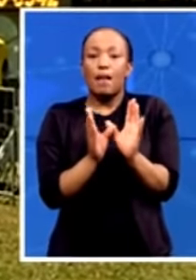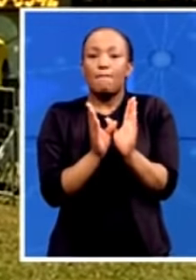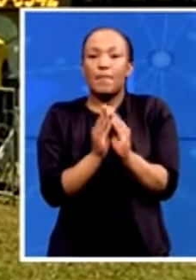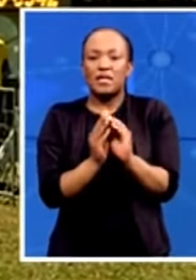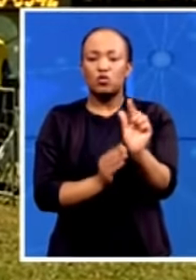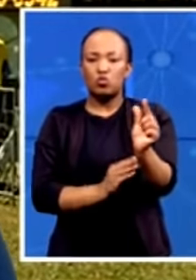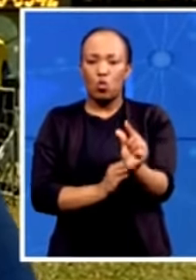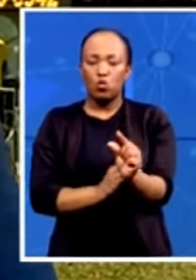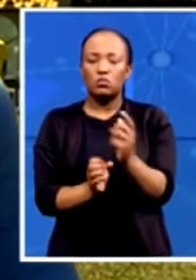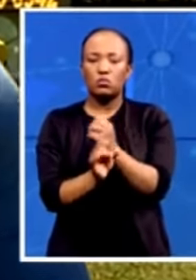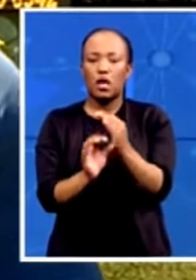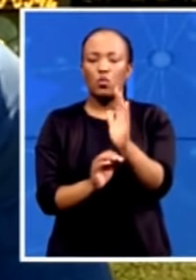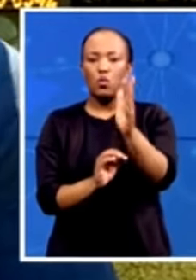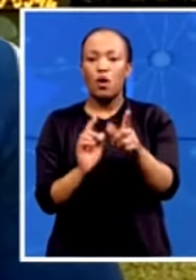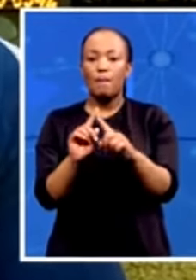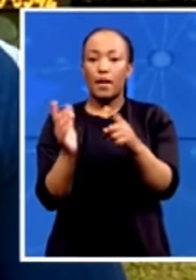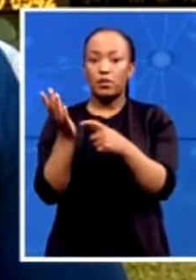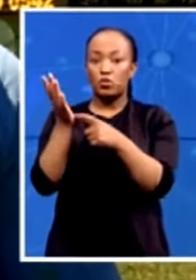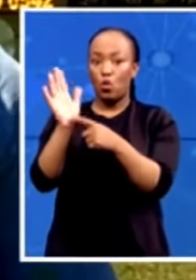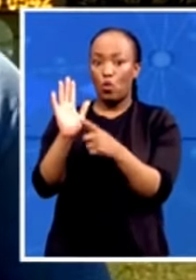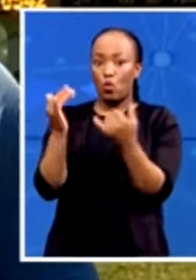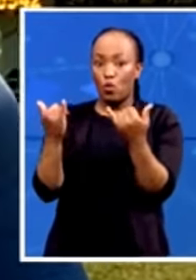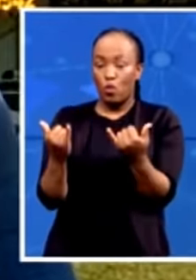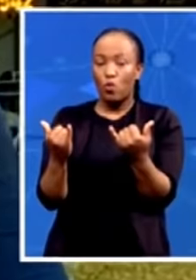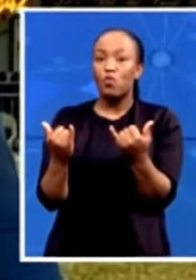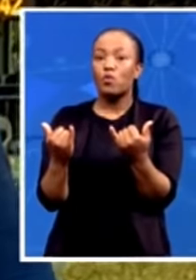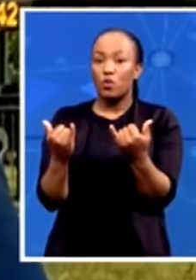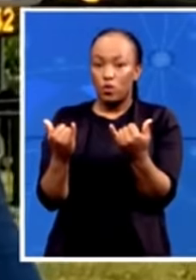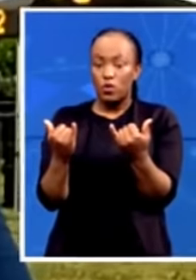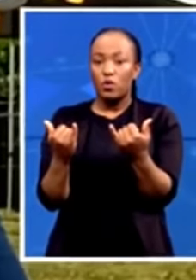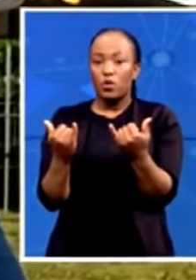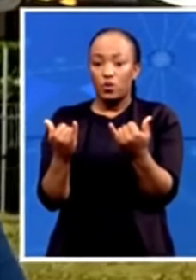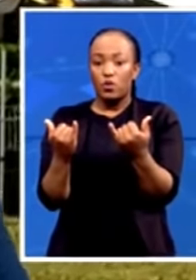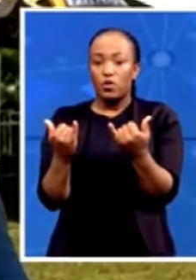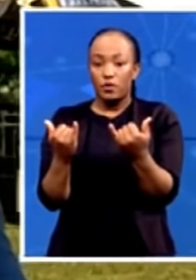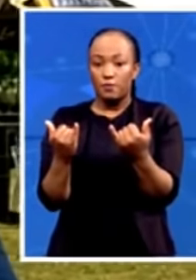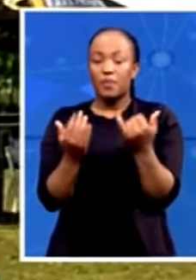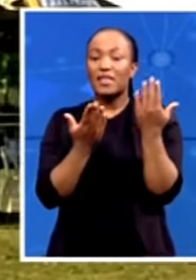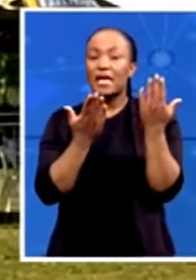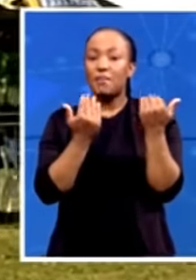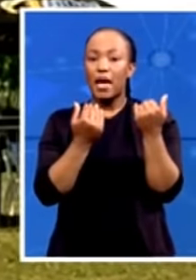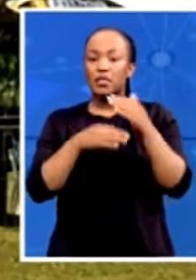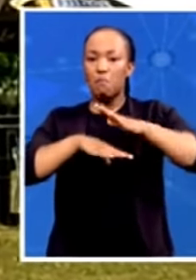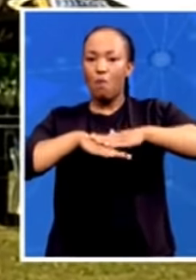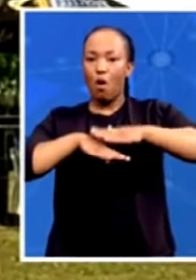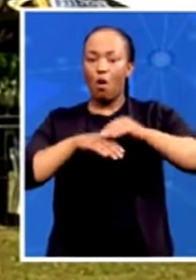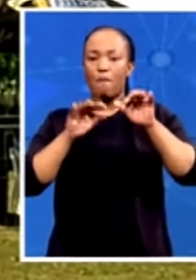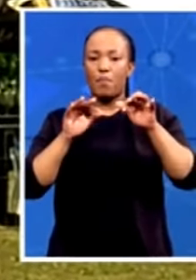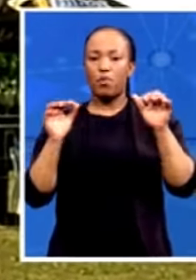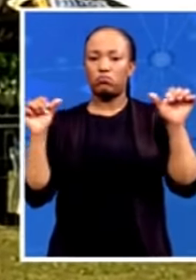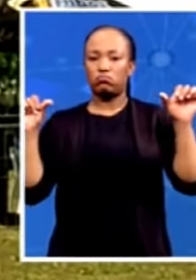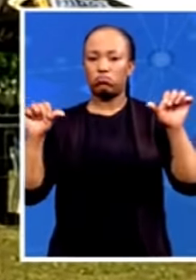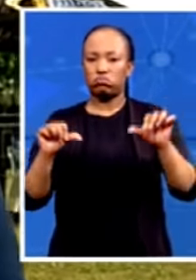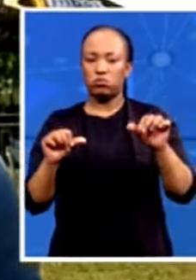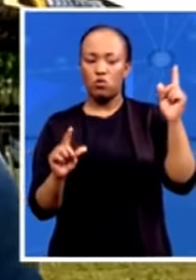are that, obviously, they are expecting more people to continue arriving here. I'm going to